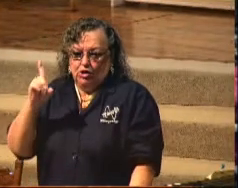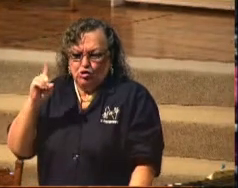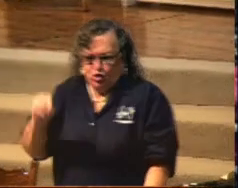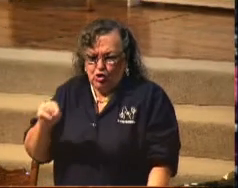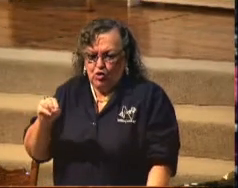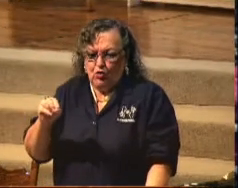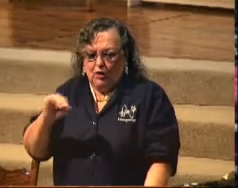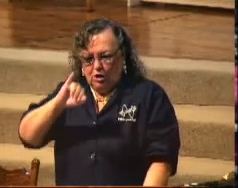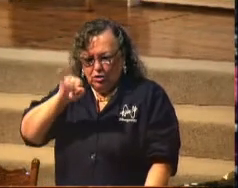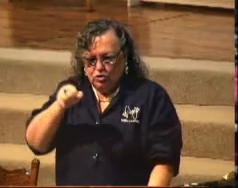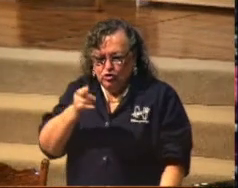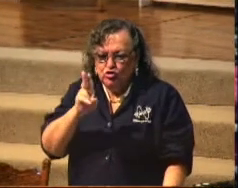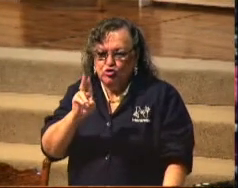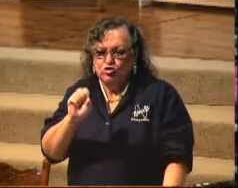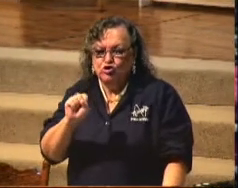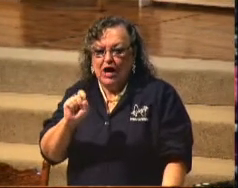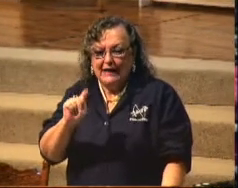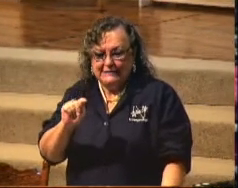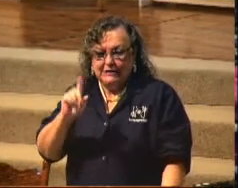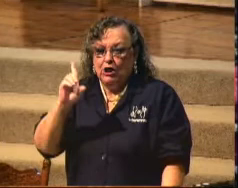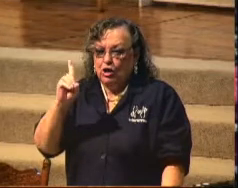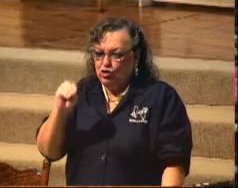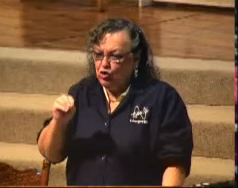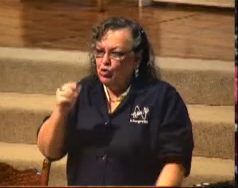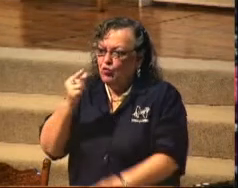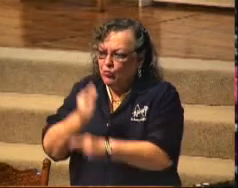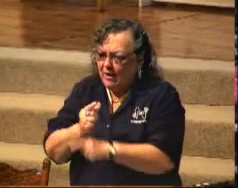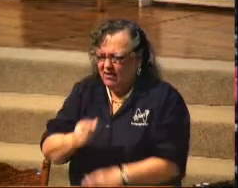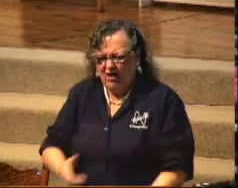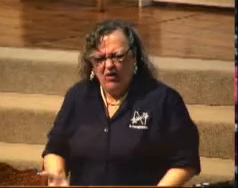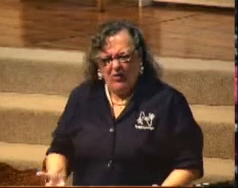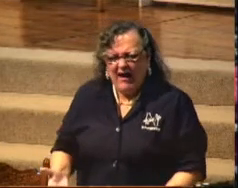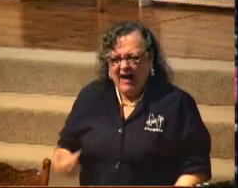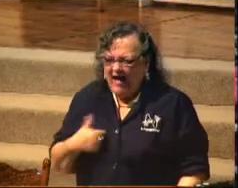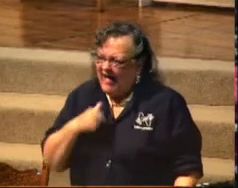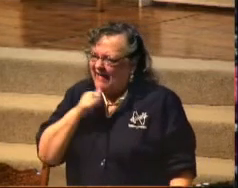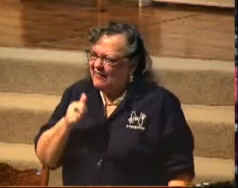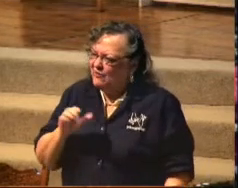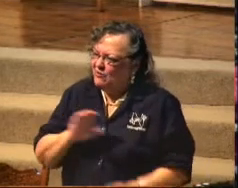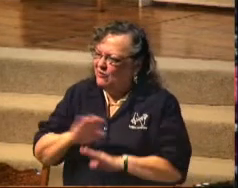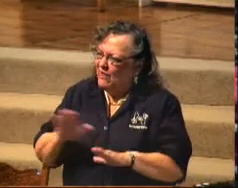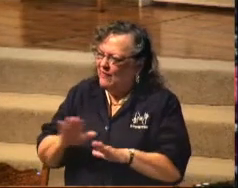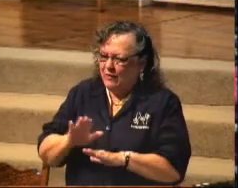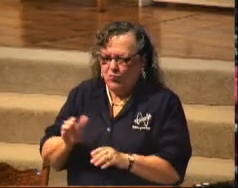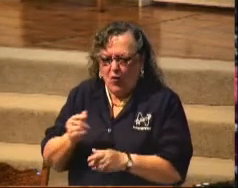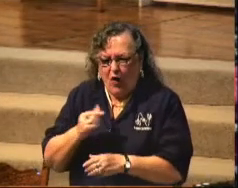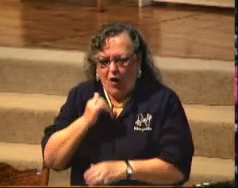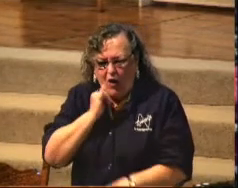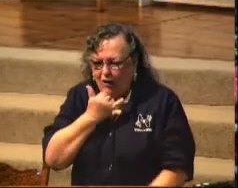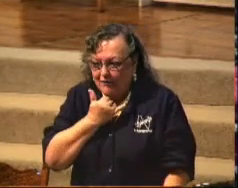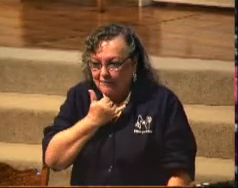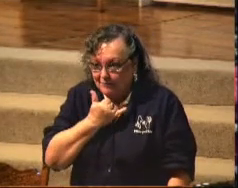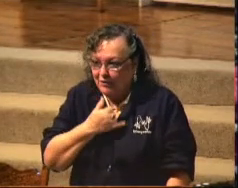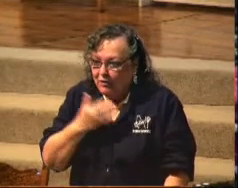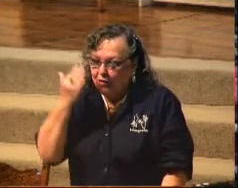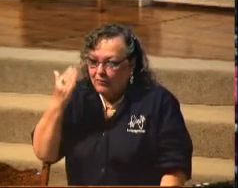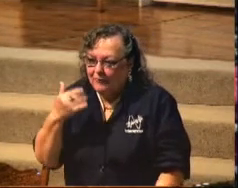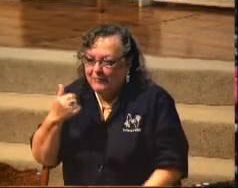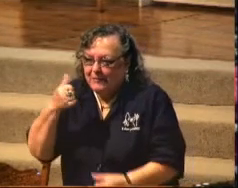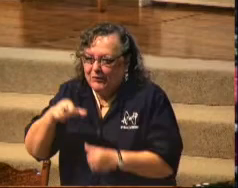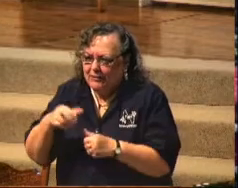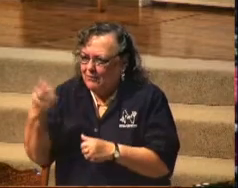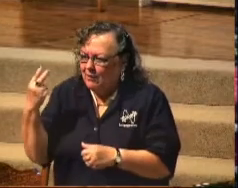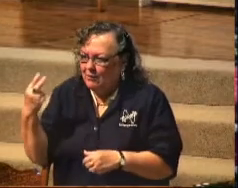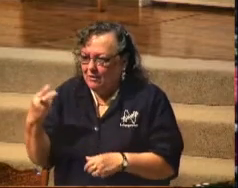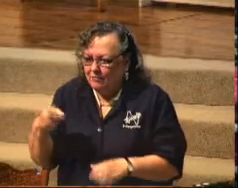but I didn't do anything wrong. You ever caught somebody doing something, you know, and I